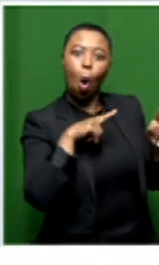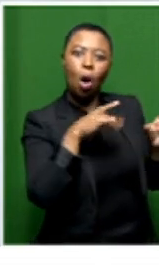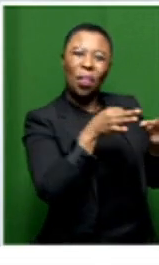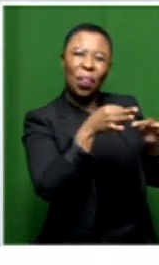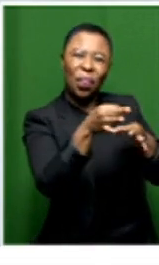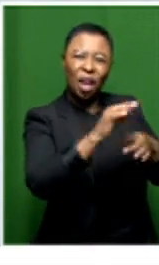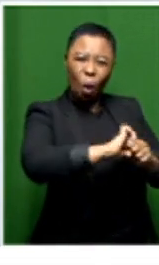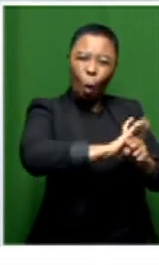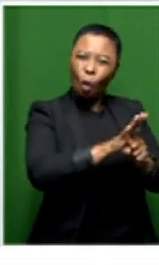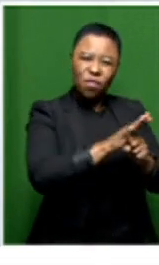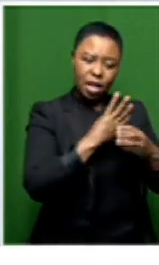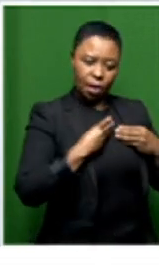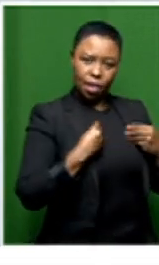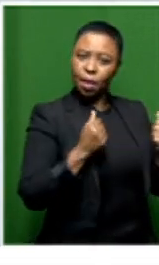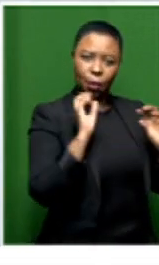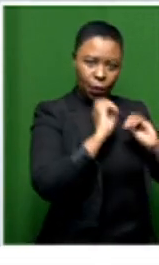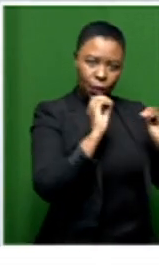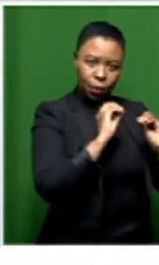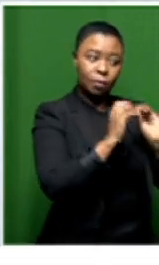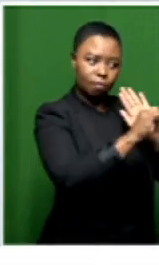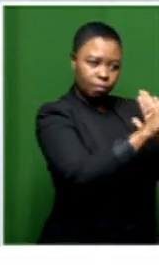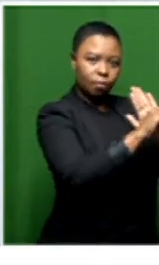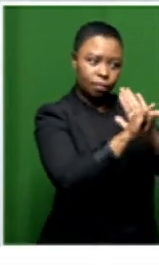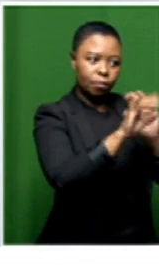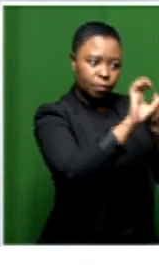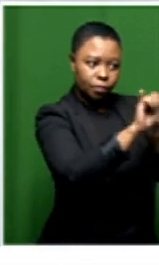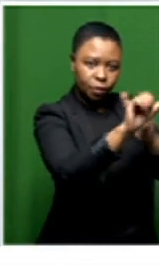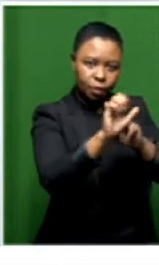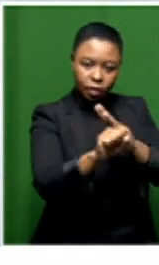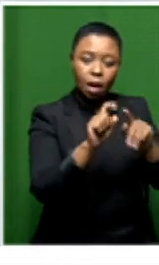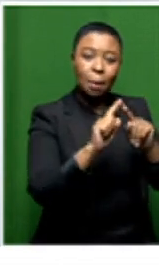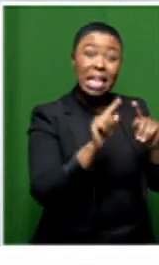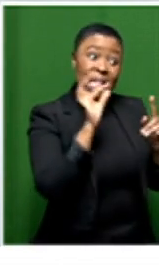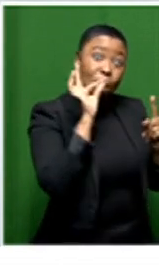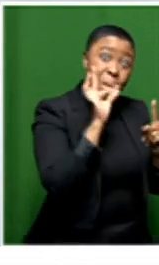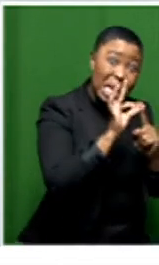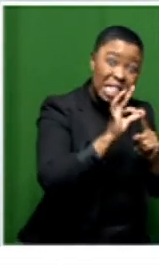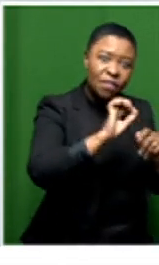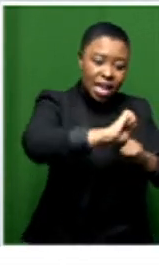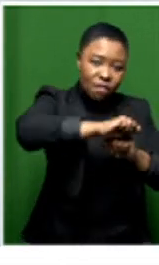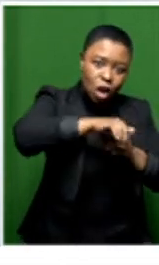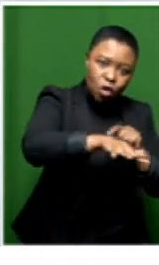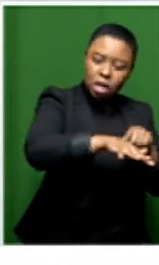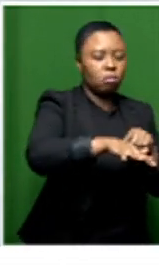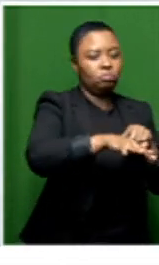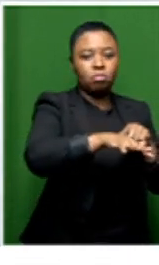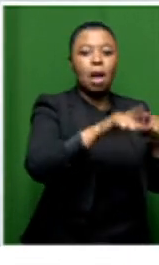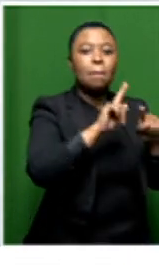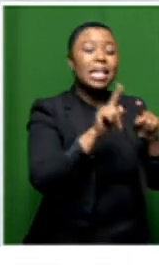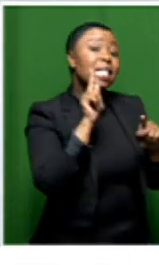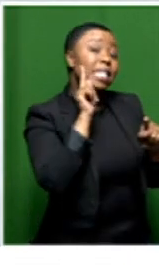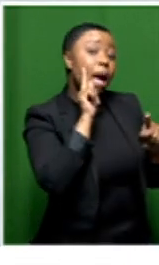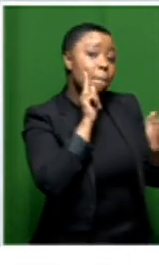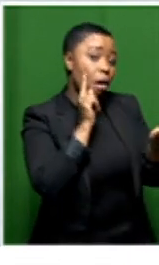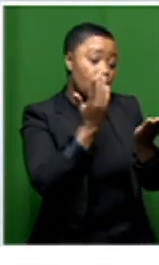and we have not specifically looked at a specific variant although the samples that were collected were